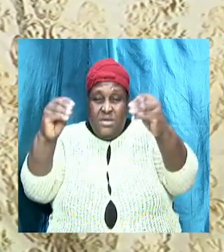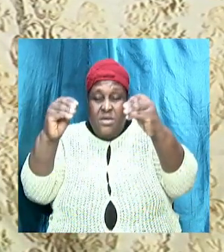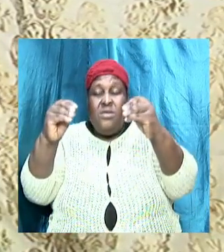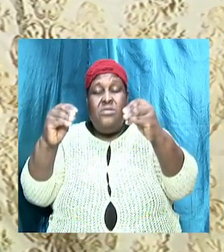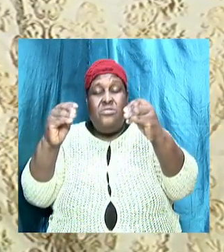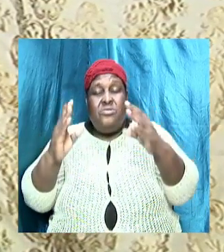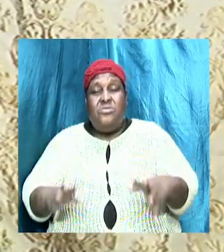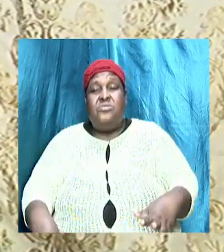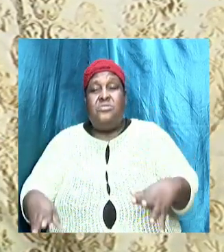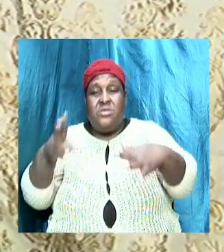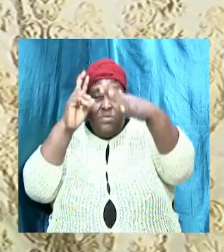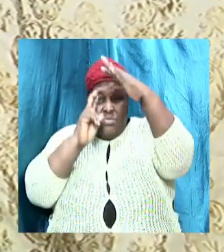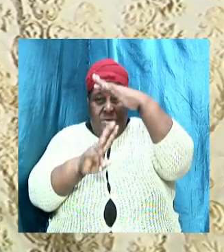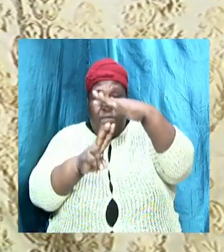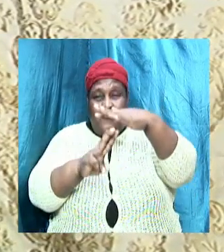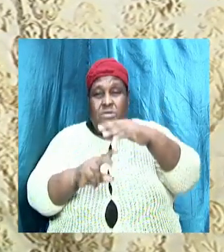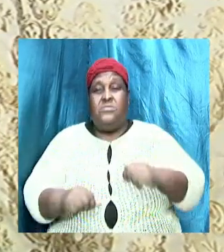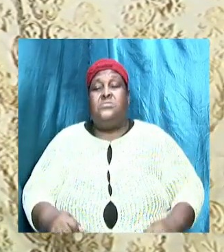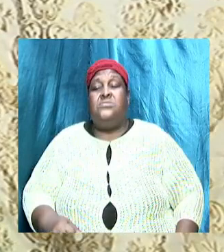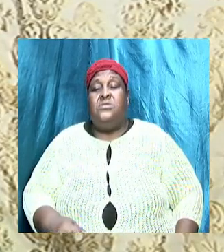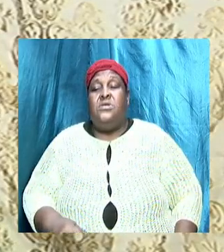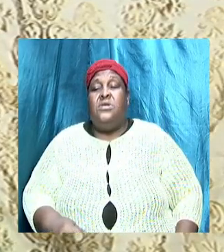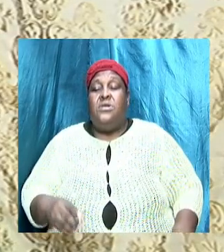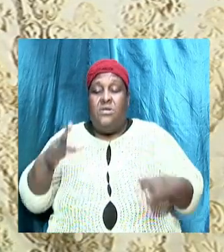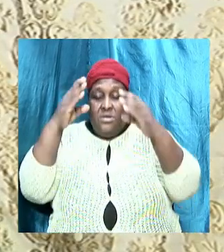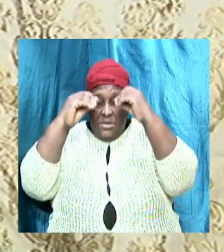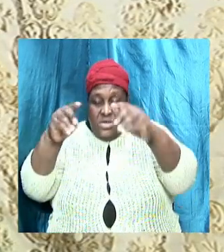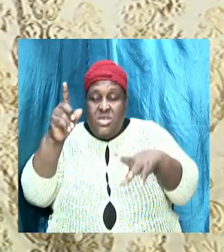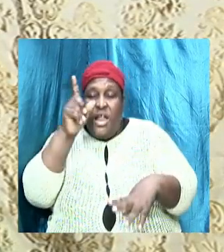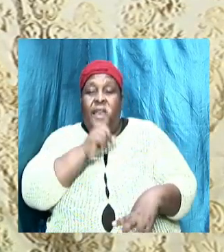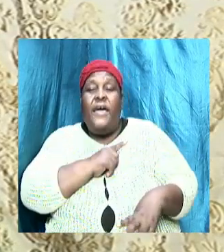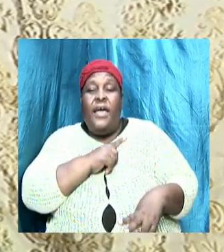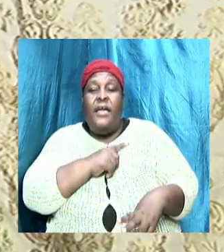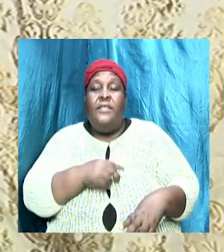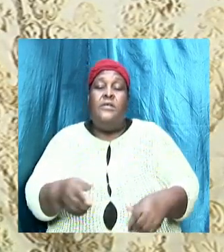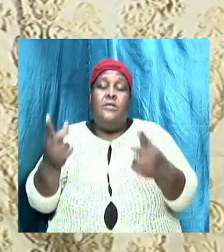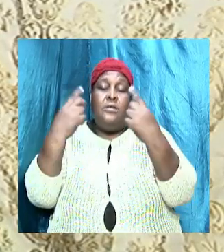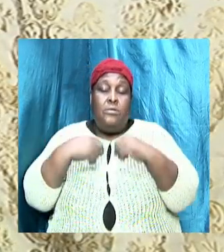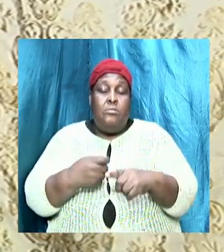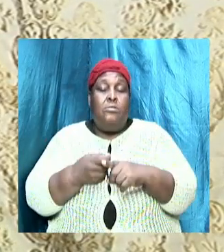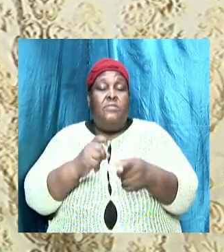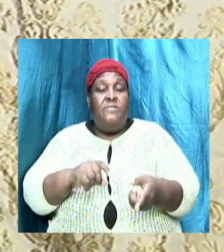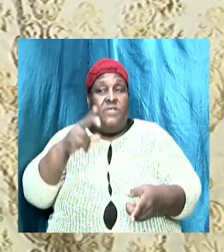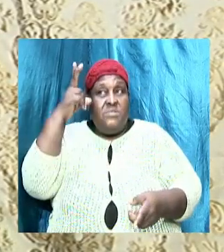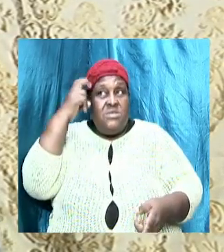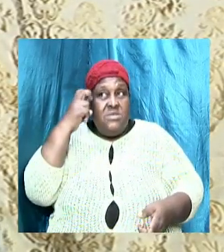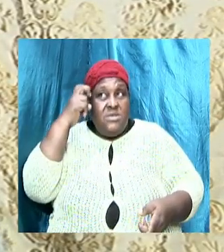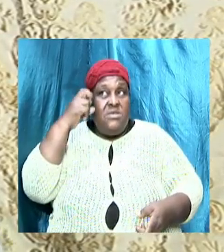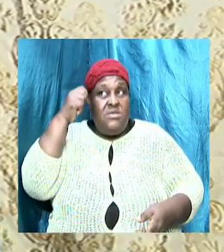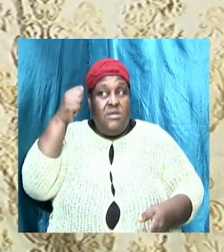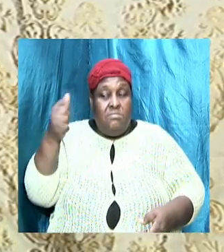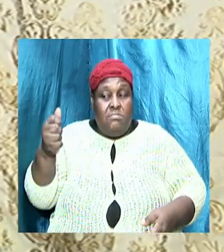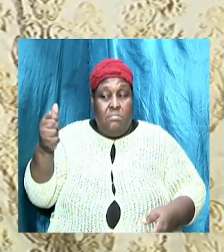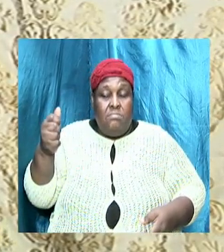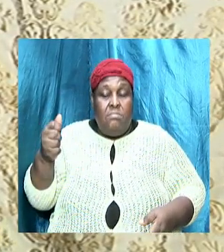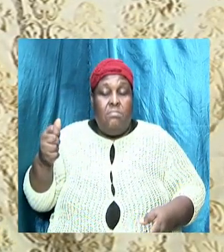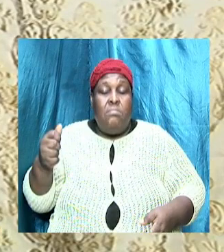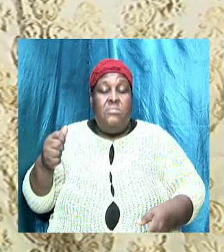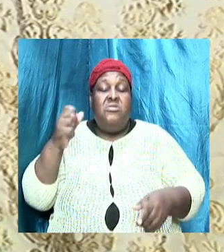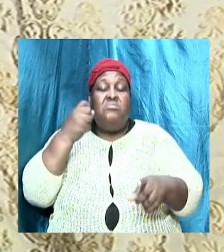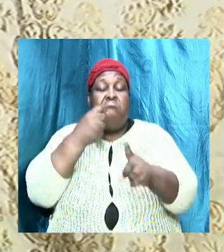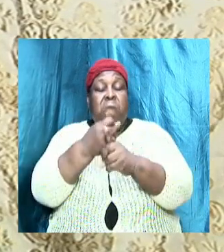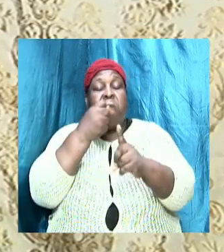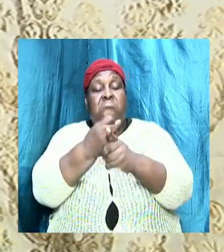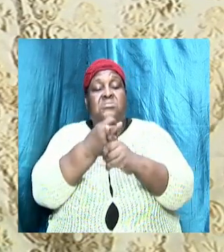these false prophets they are teaching lies that come from satan himself and it is an attack on